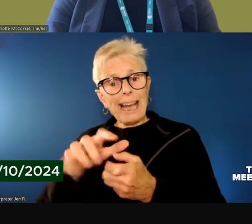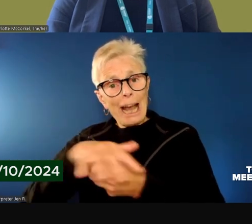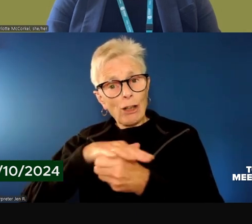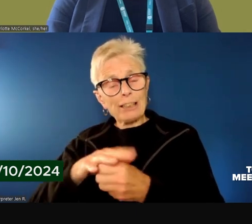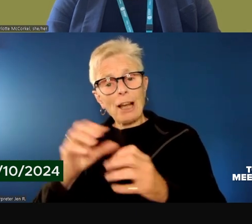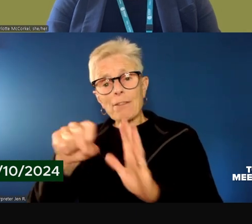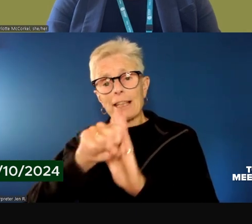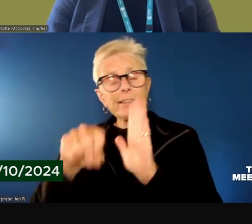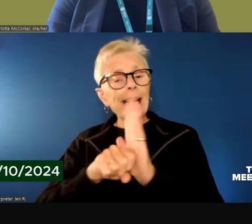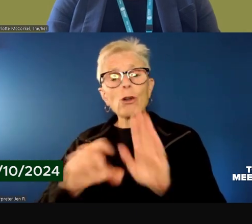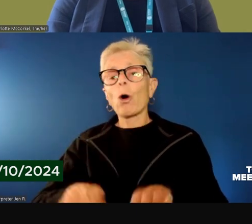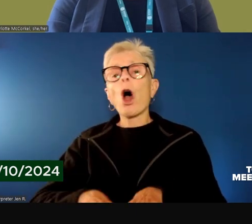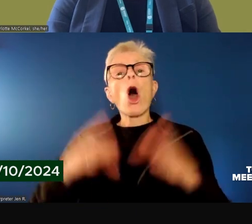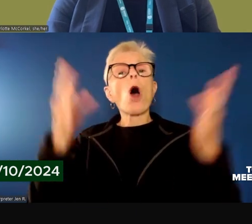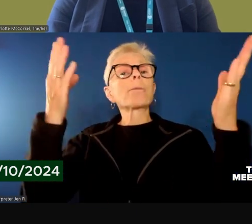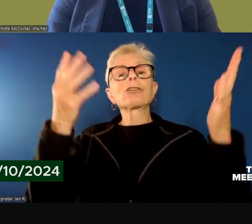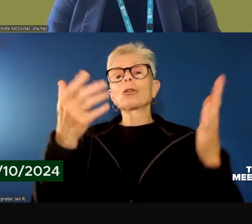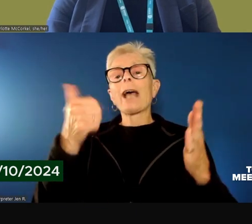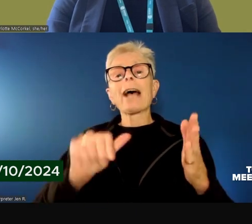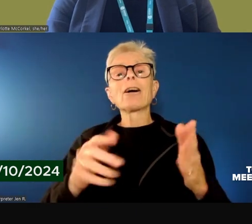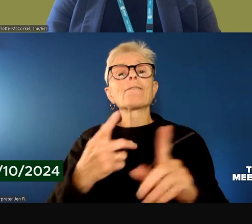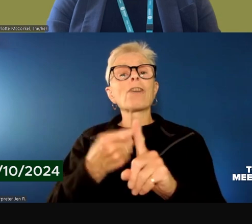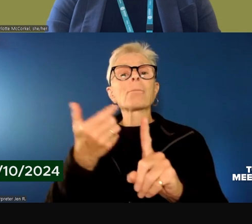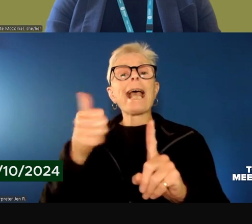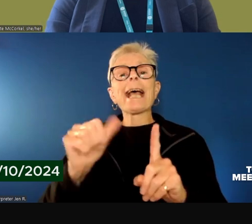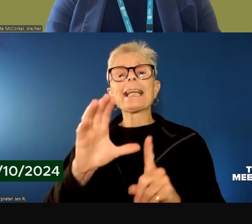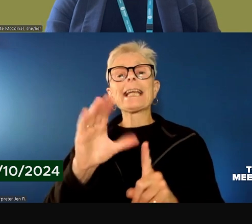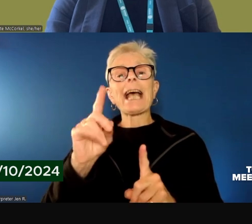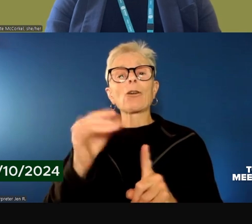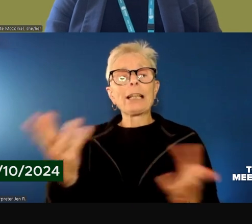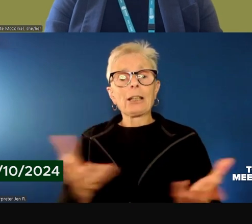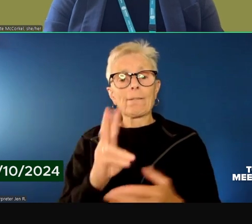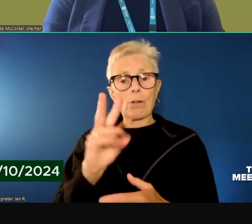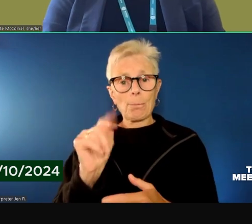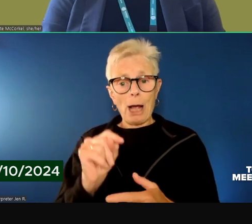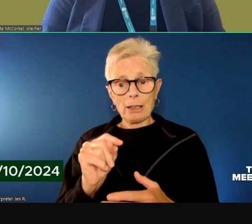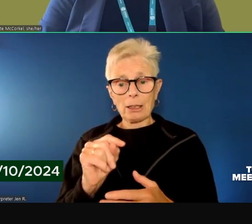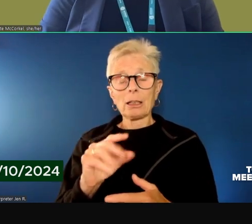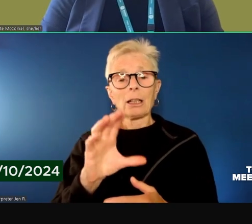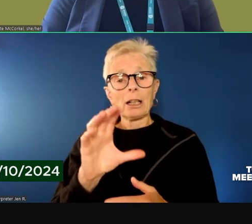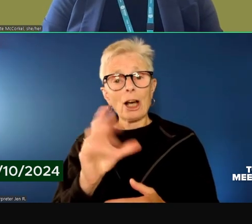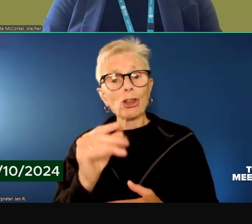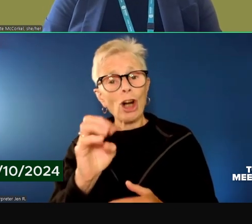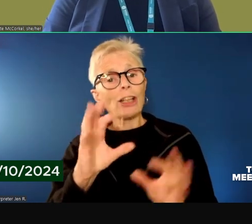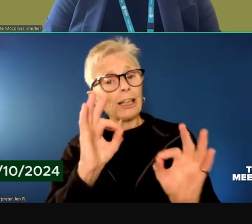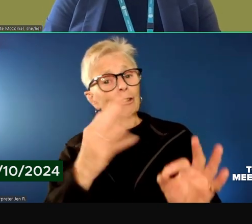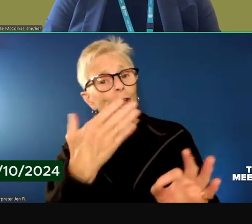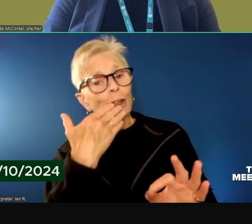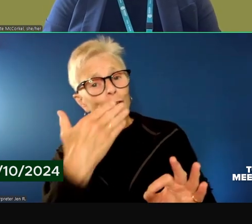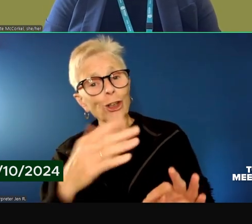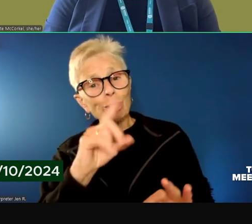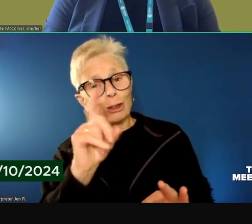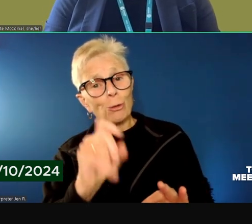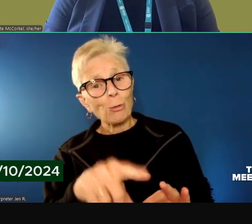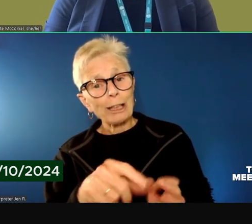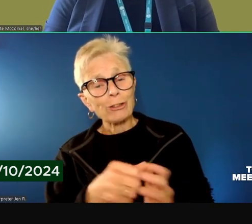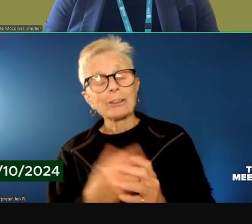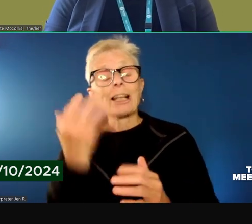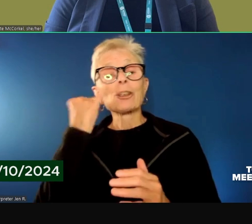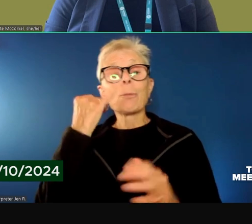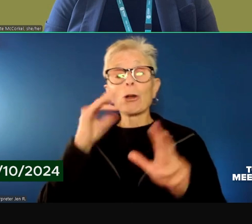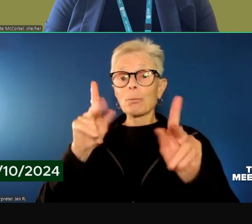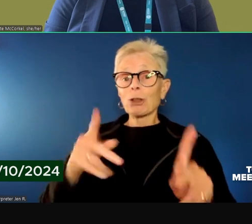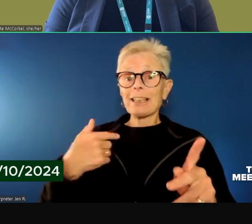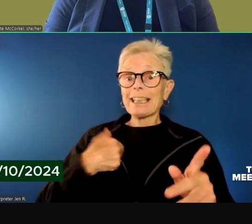be open to people from any area? And I think they mean in Vermont. Yeah, it's a great question. So if someone can physically